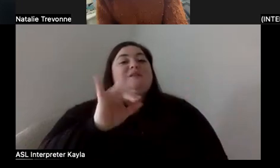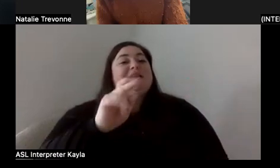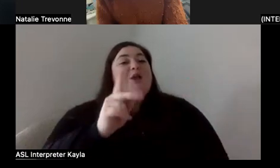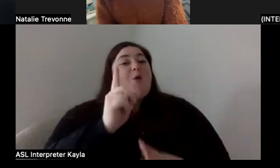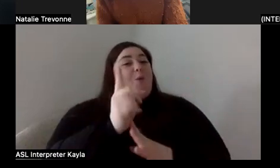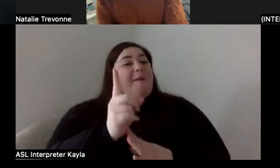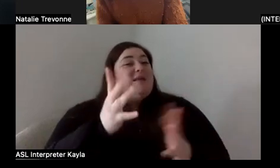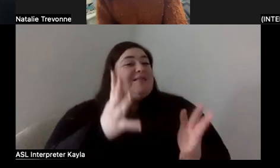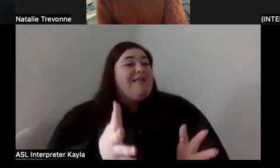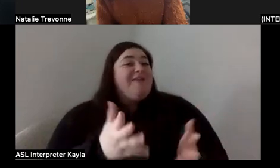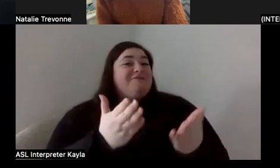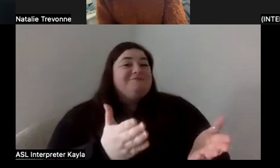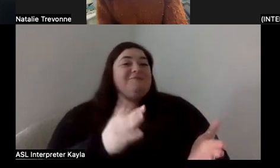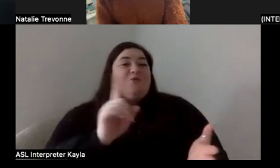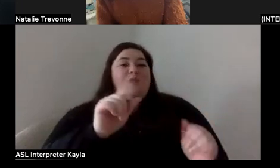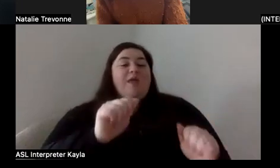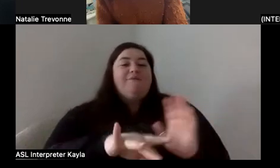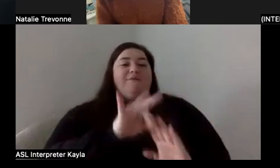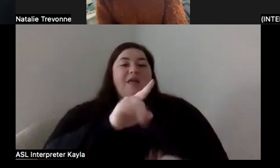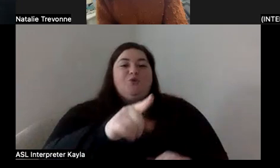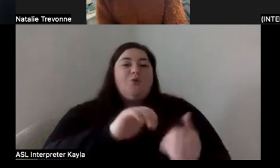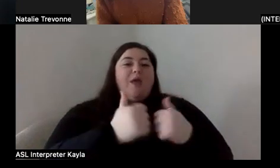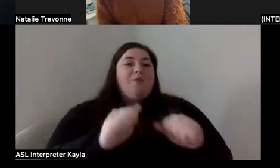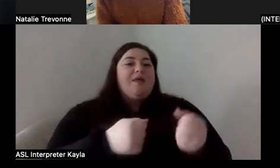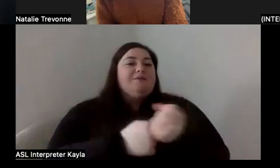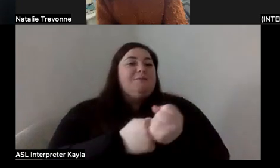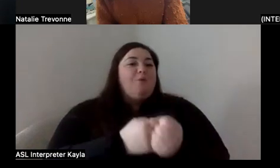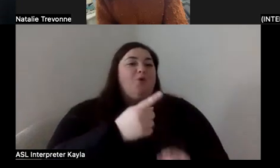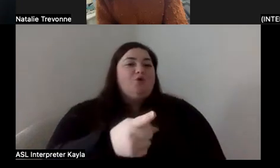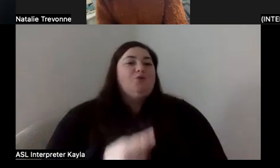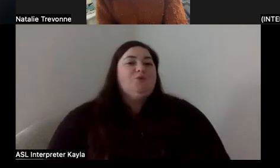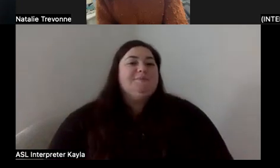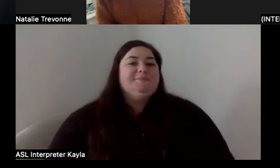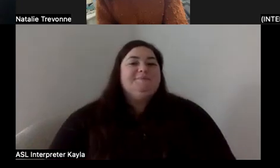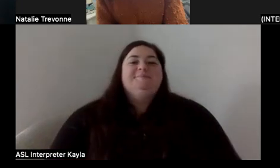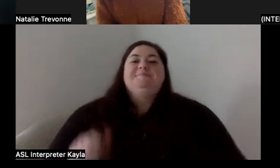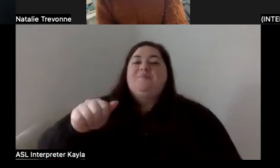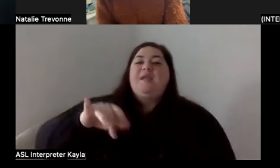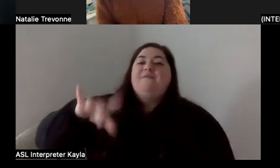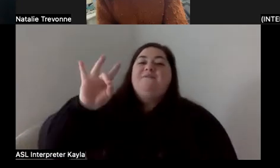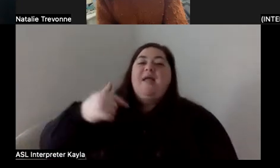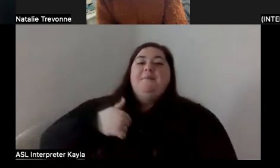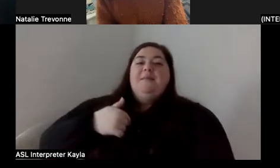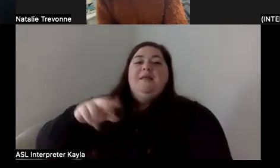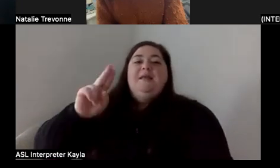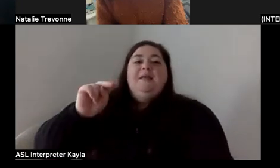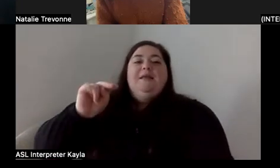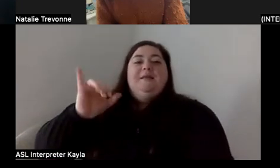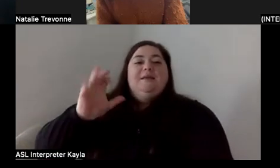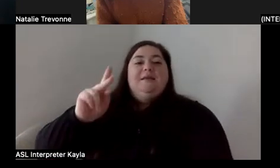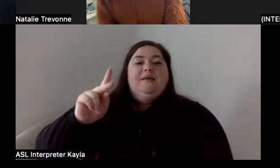one minute left. Where can we find you and how can we support you? Hey, you could find me at Nick Novicki.